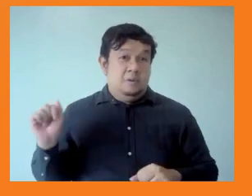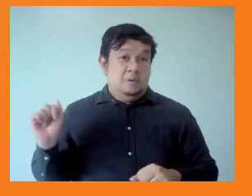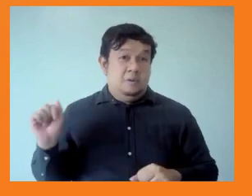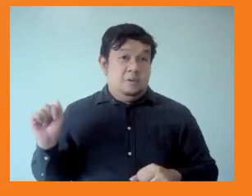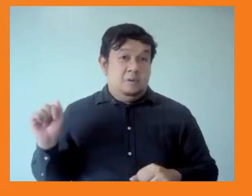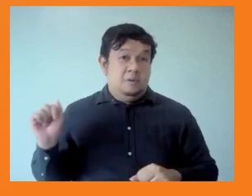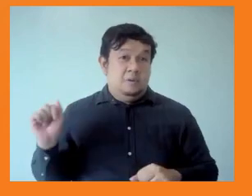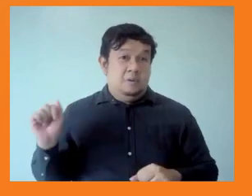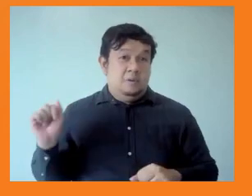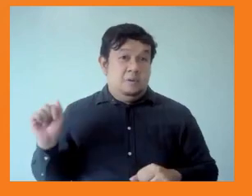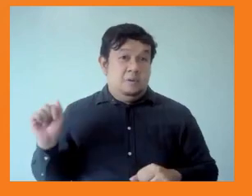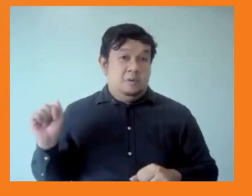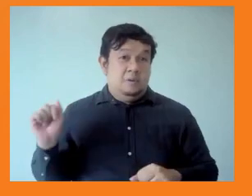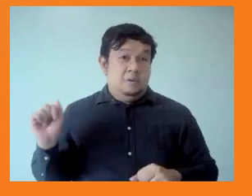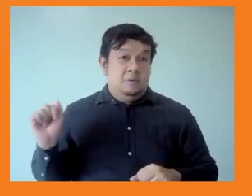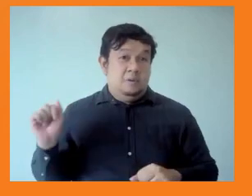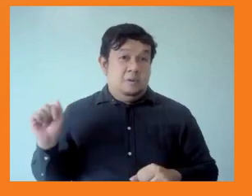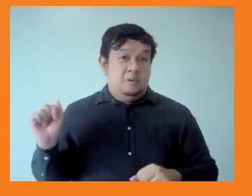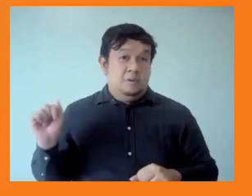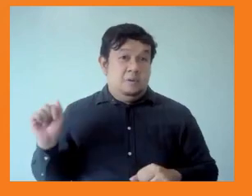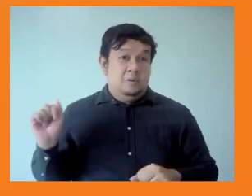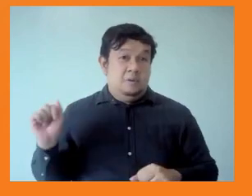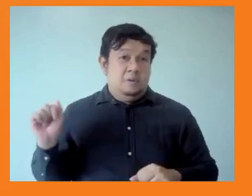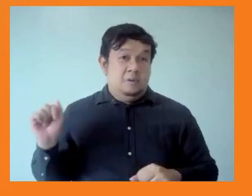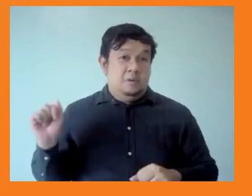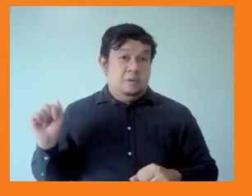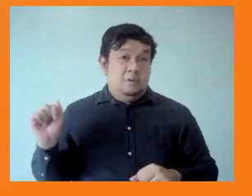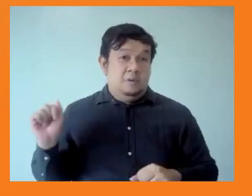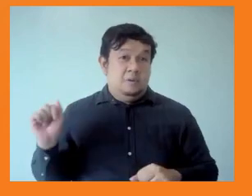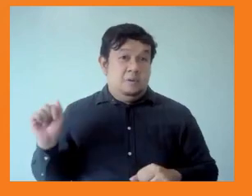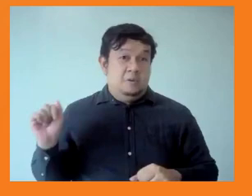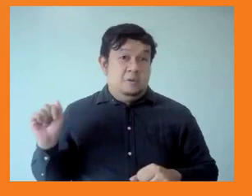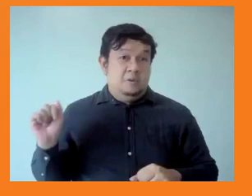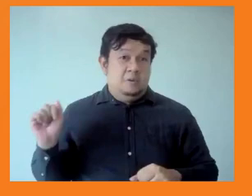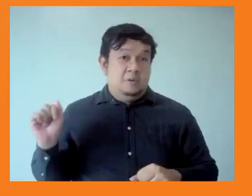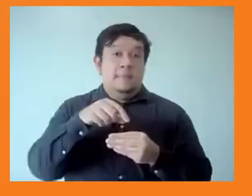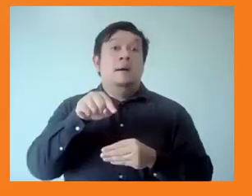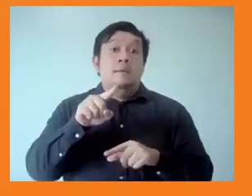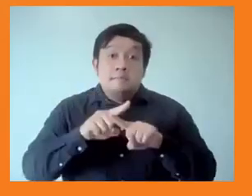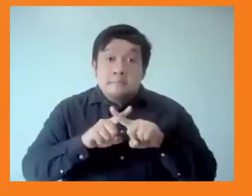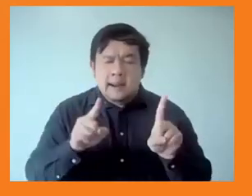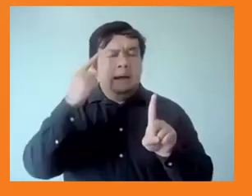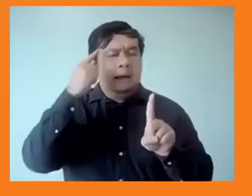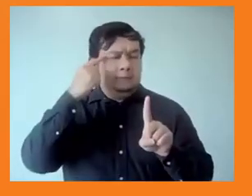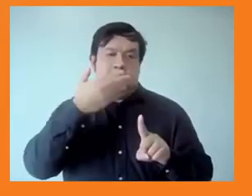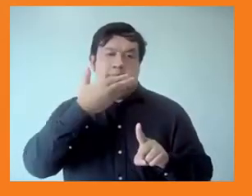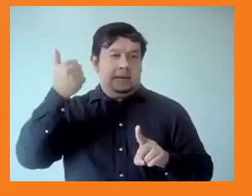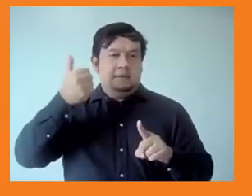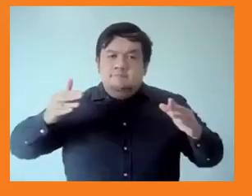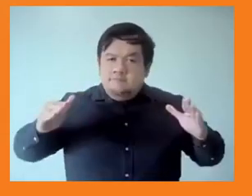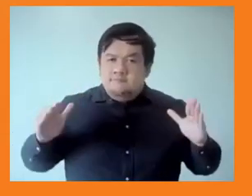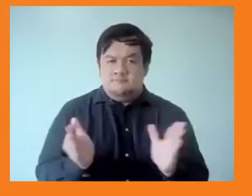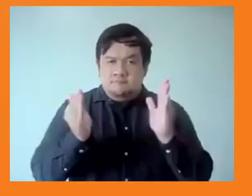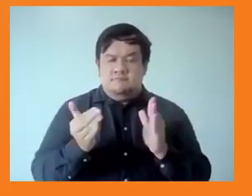fallen sharply during the pandemic and without accelerated efforts to combat this inequality, the sustainable development goals